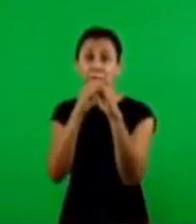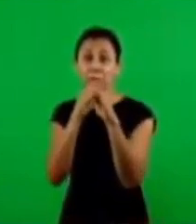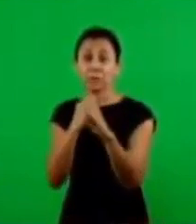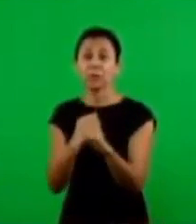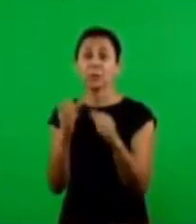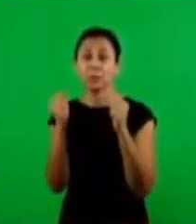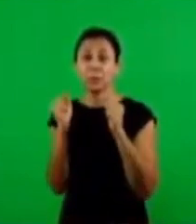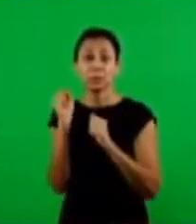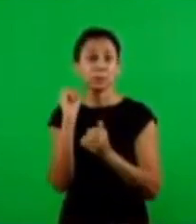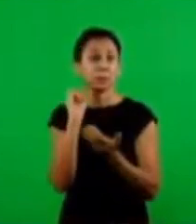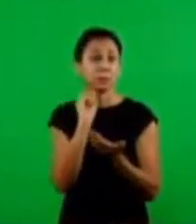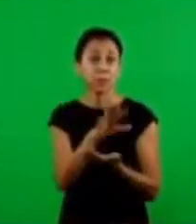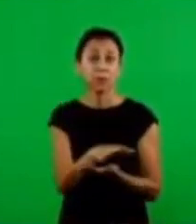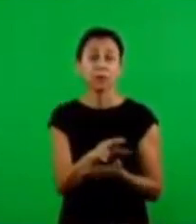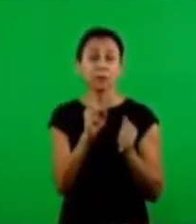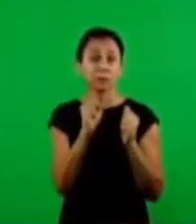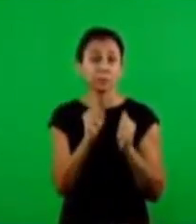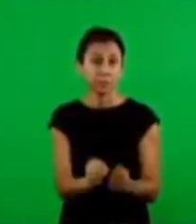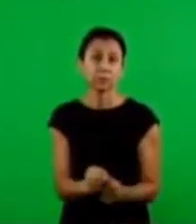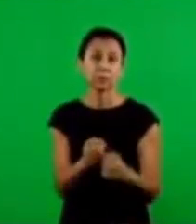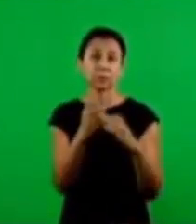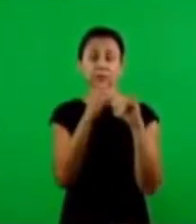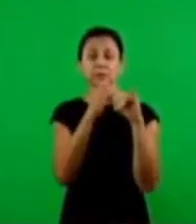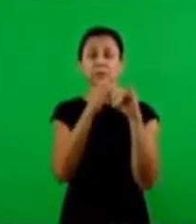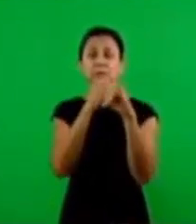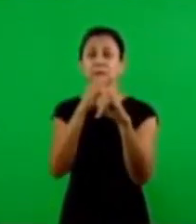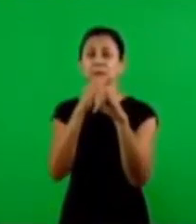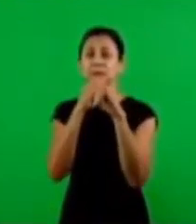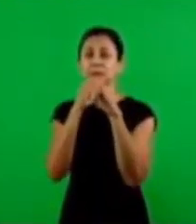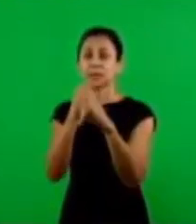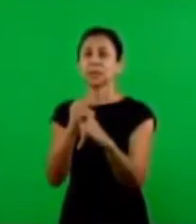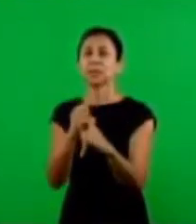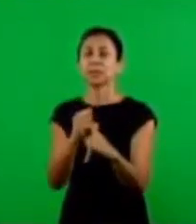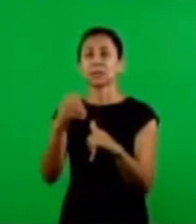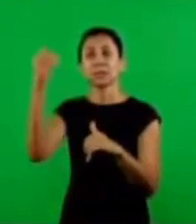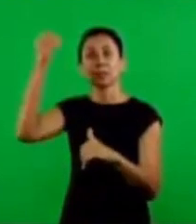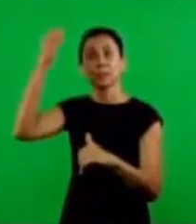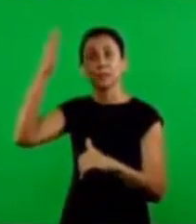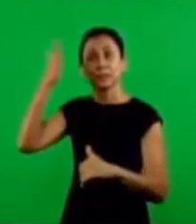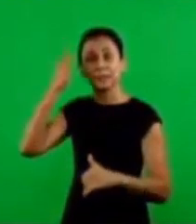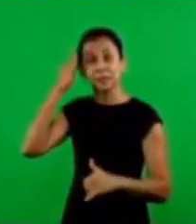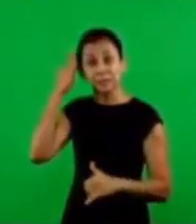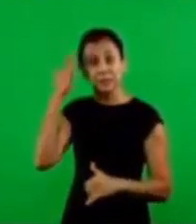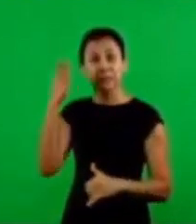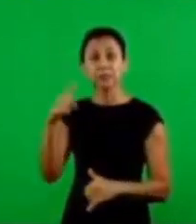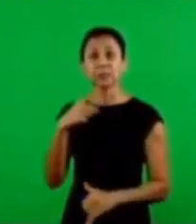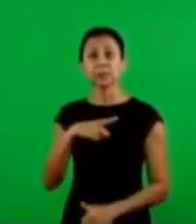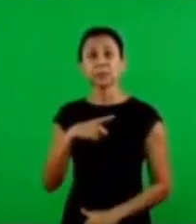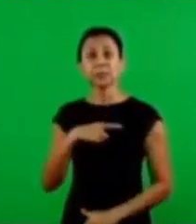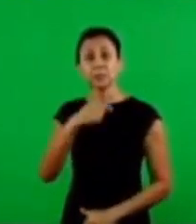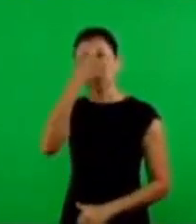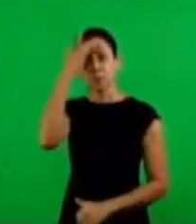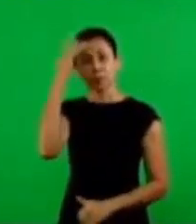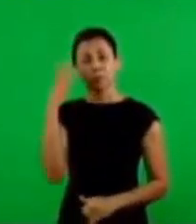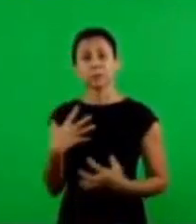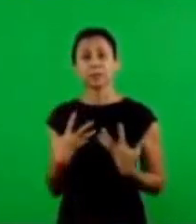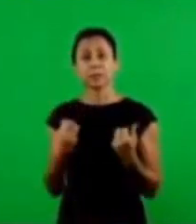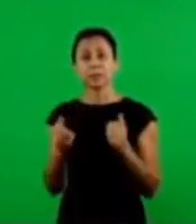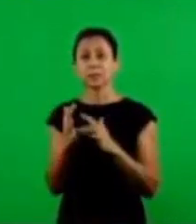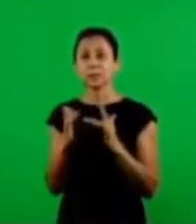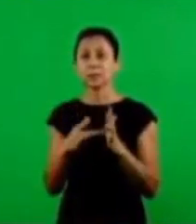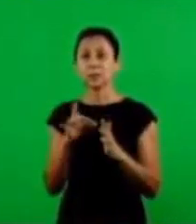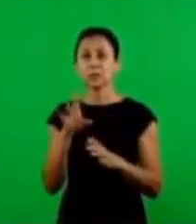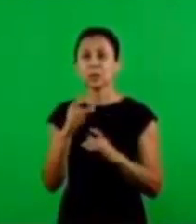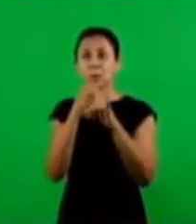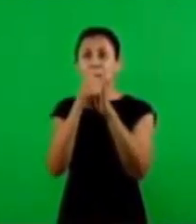little video place at the end the little video is at the end it is part there are people that are